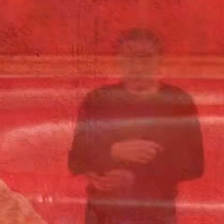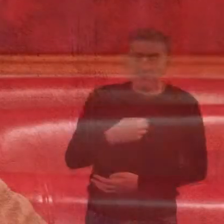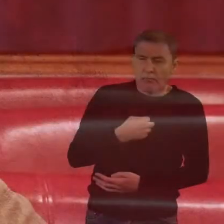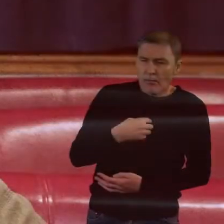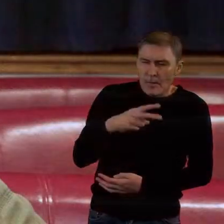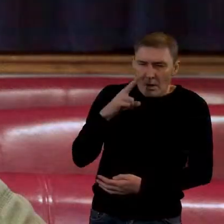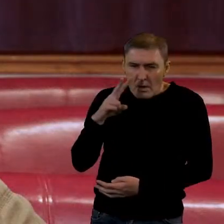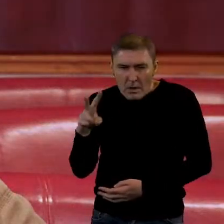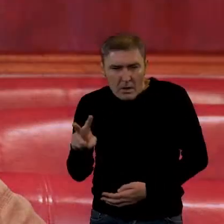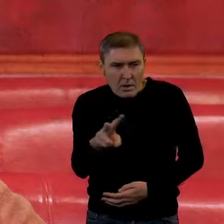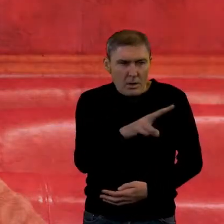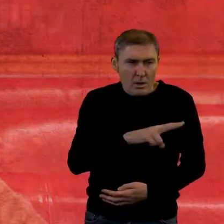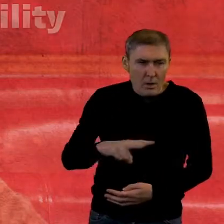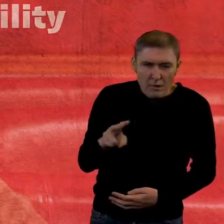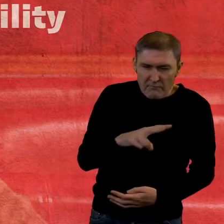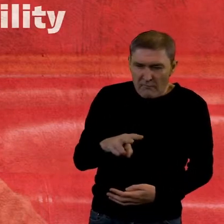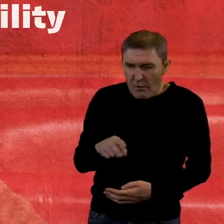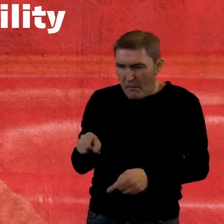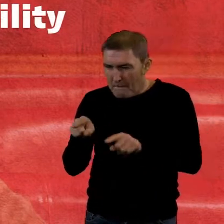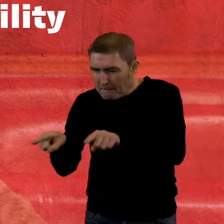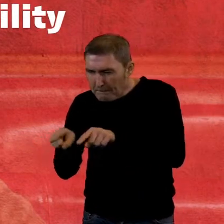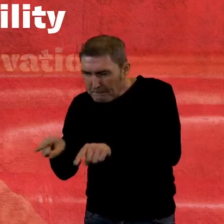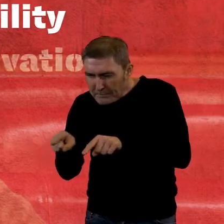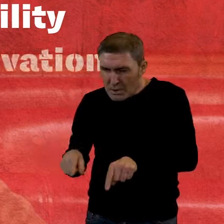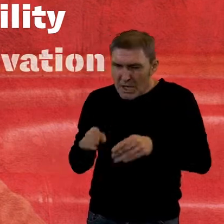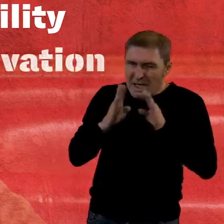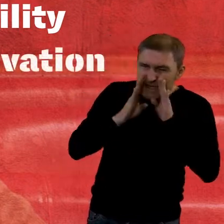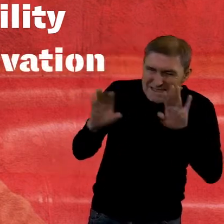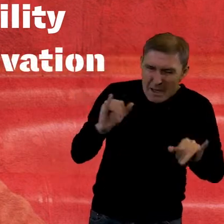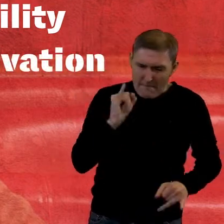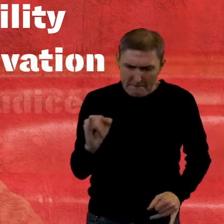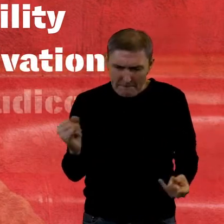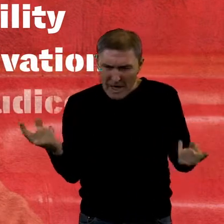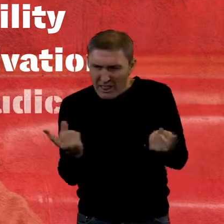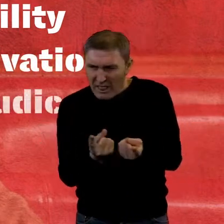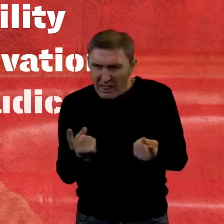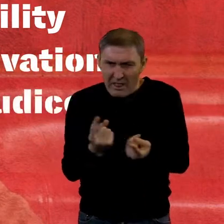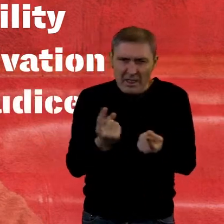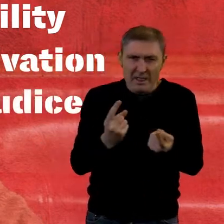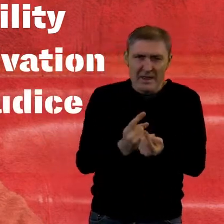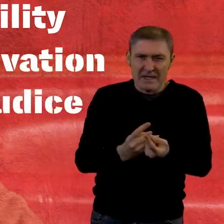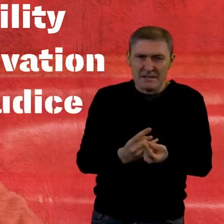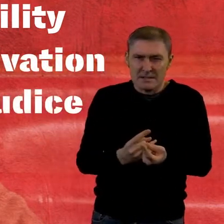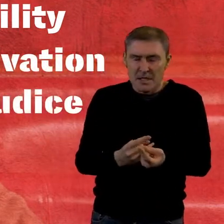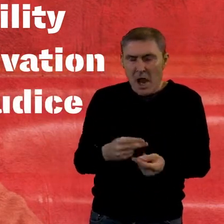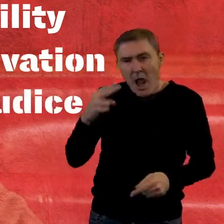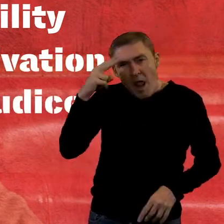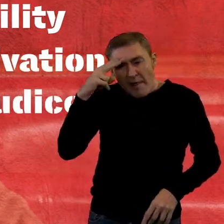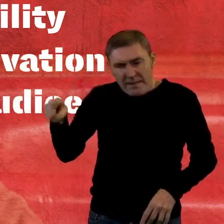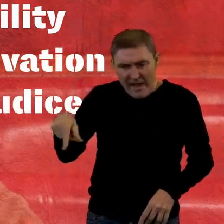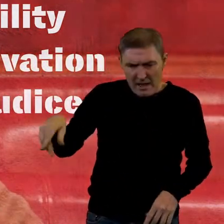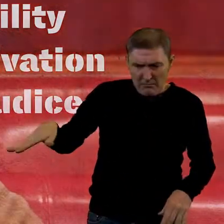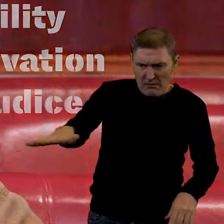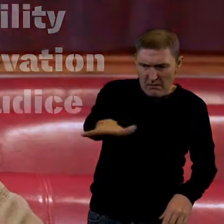We look for a hostility, a motivation and a prejudice towards what are known as protected